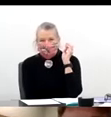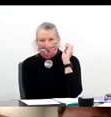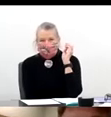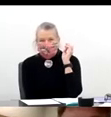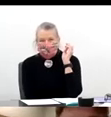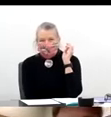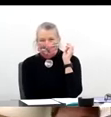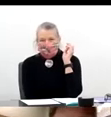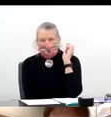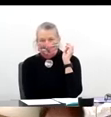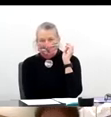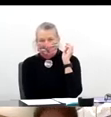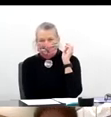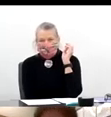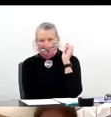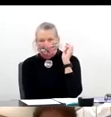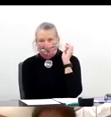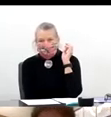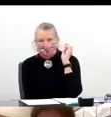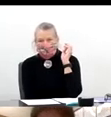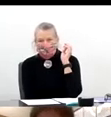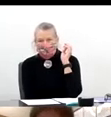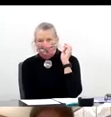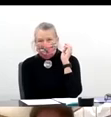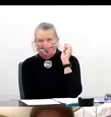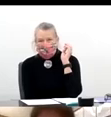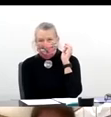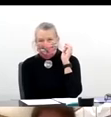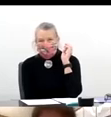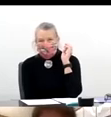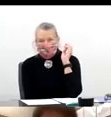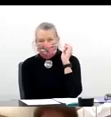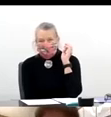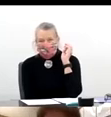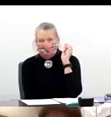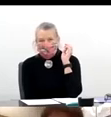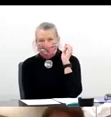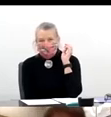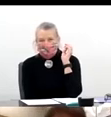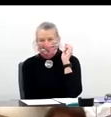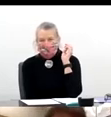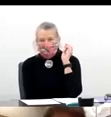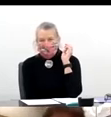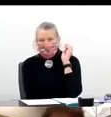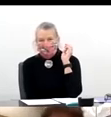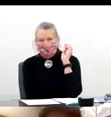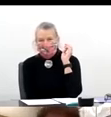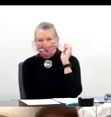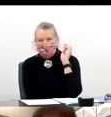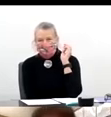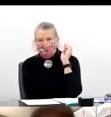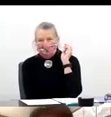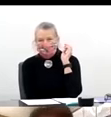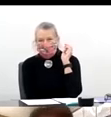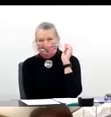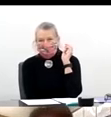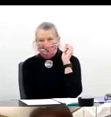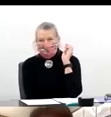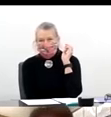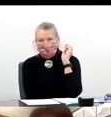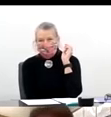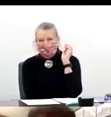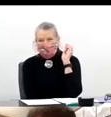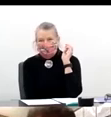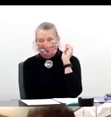country and also happening in West Virginia. We know that, for instance, we in the last week, we've seen the highest